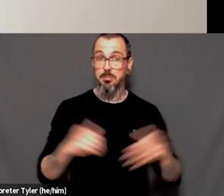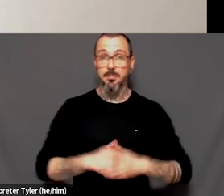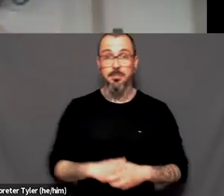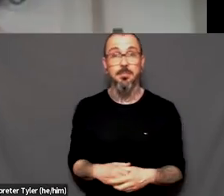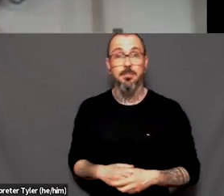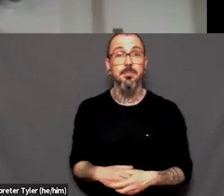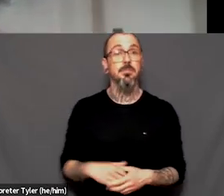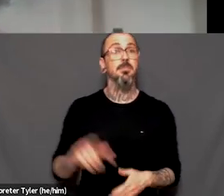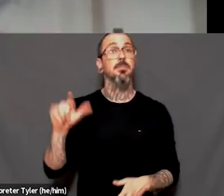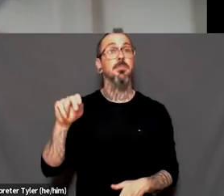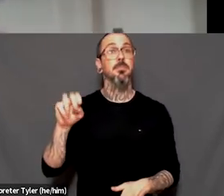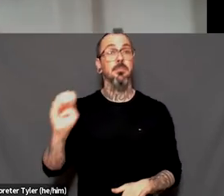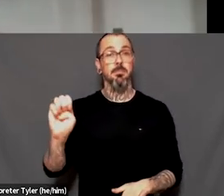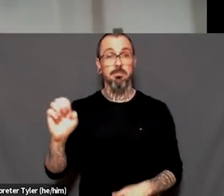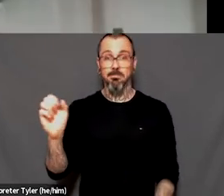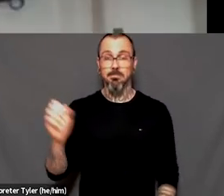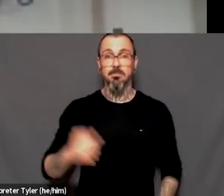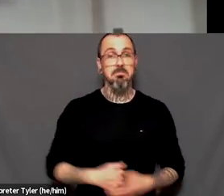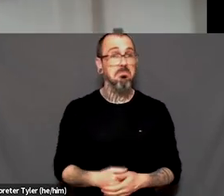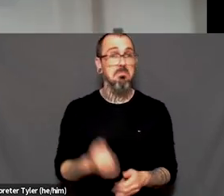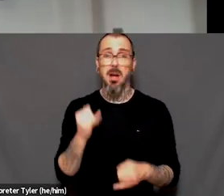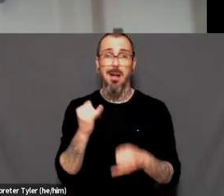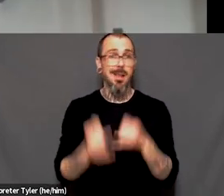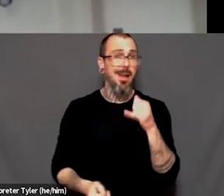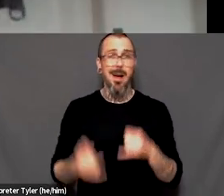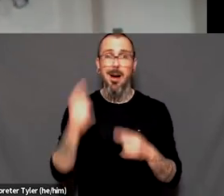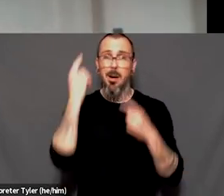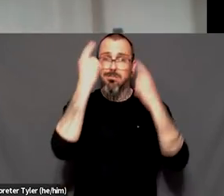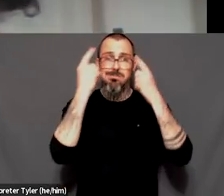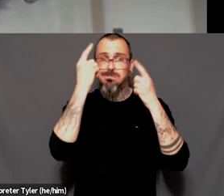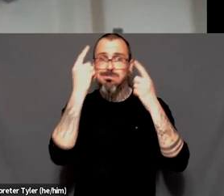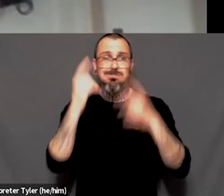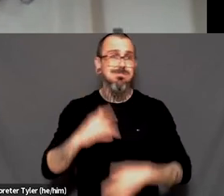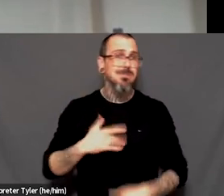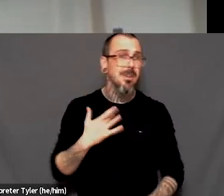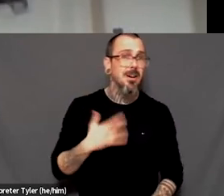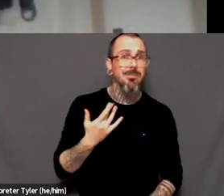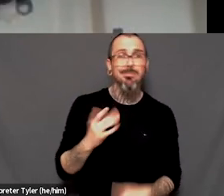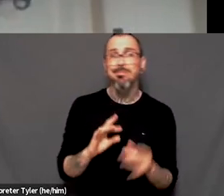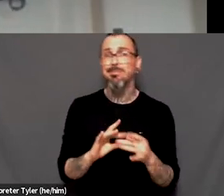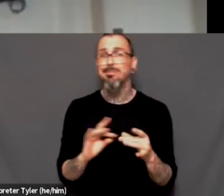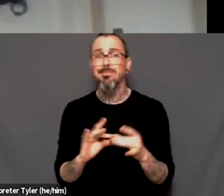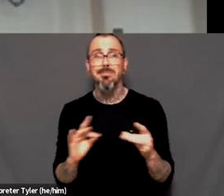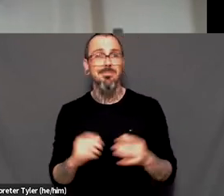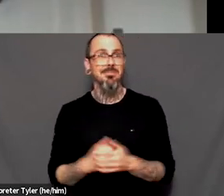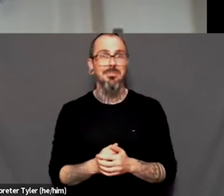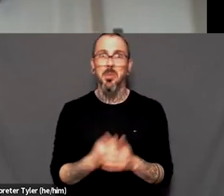Yeah. Any last thoughts, feelings, things you want to do?